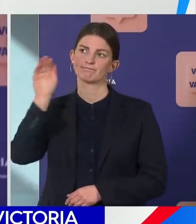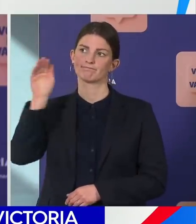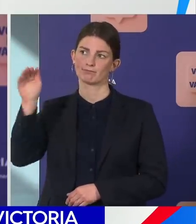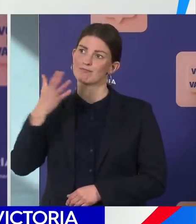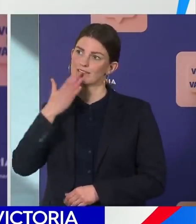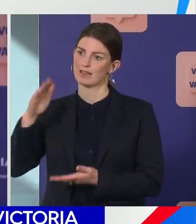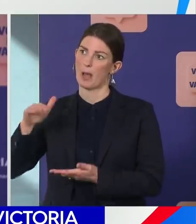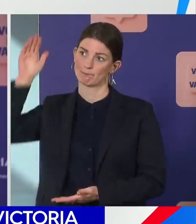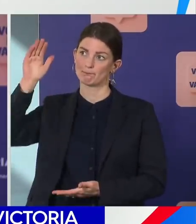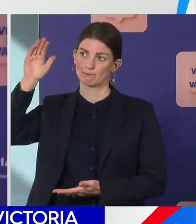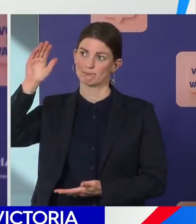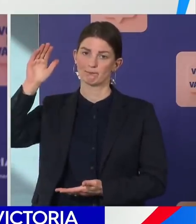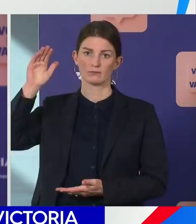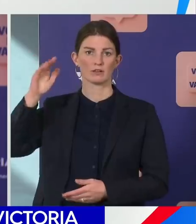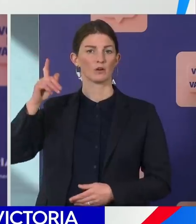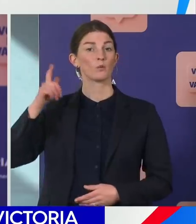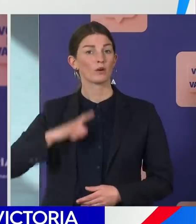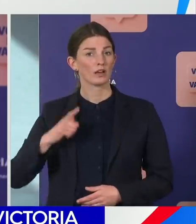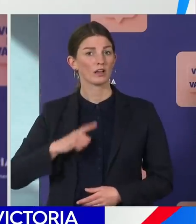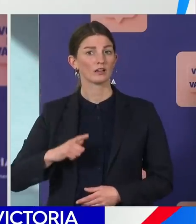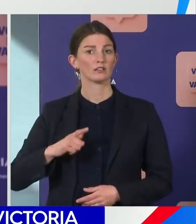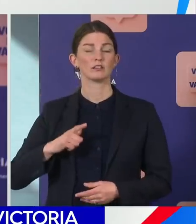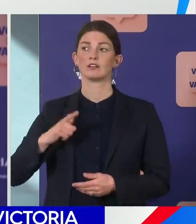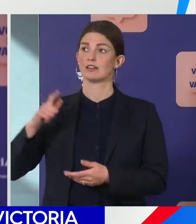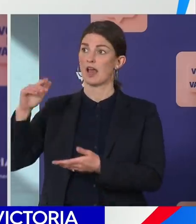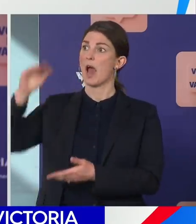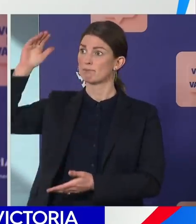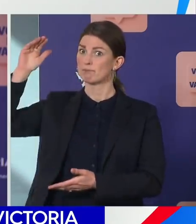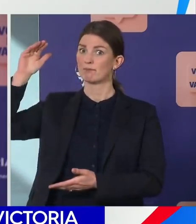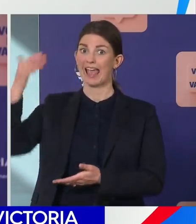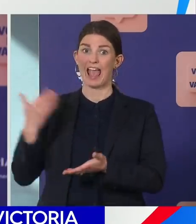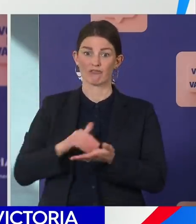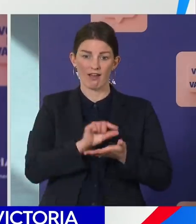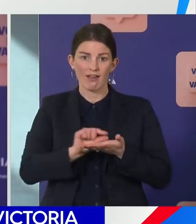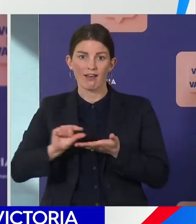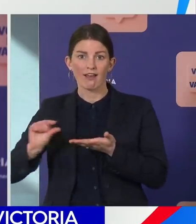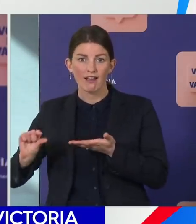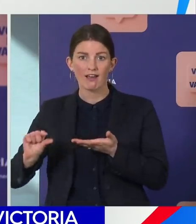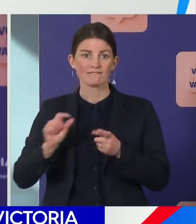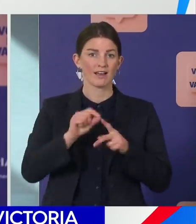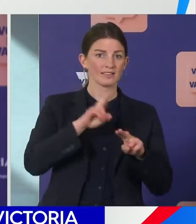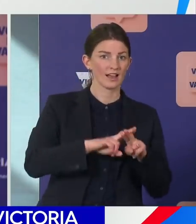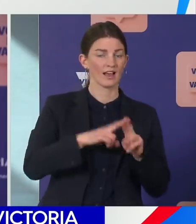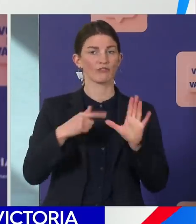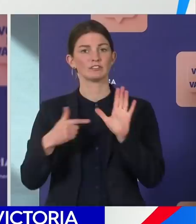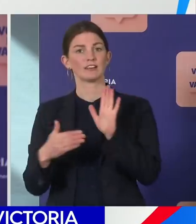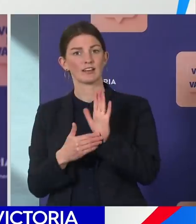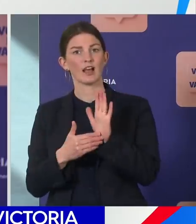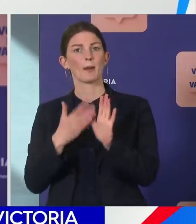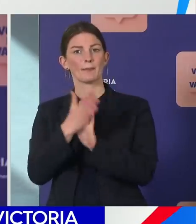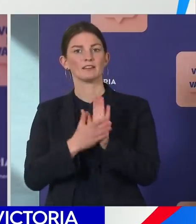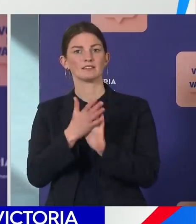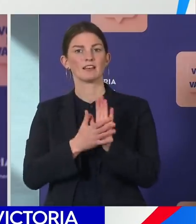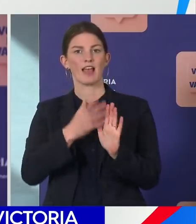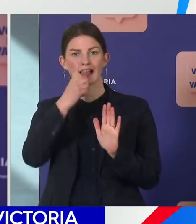because we know that with every dose of Pfizer, with every dose of AstraZeneca, that we will end up with